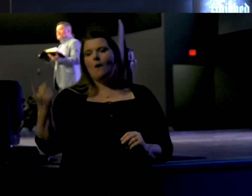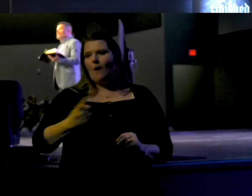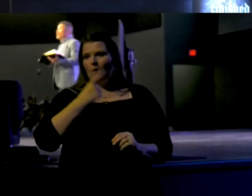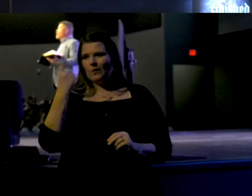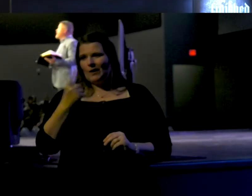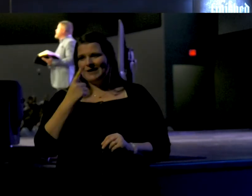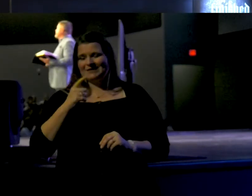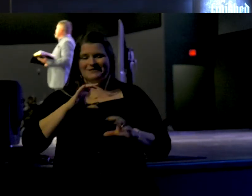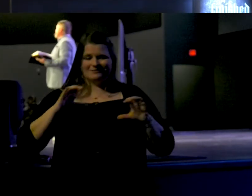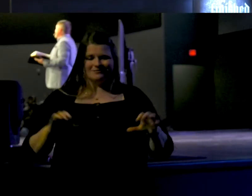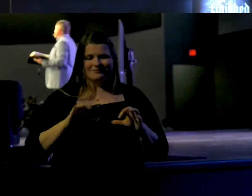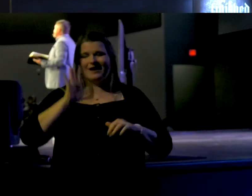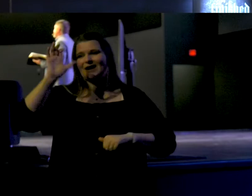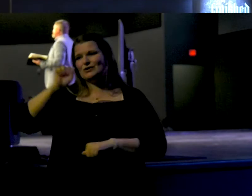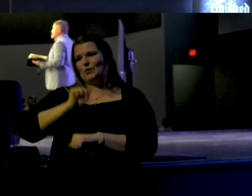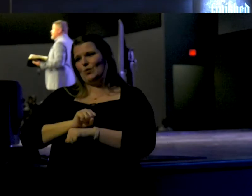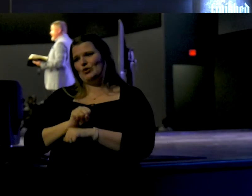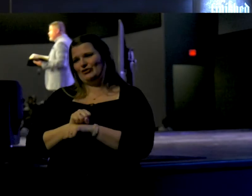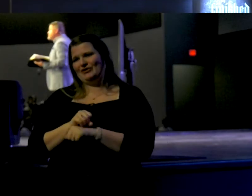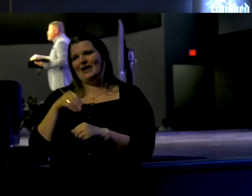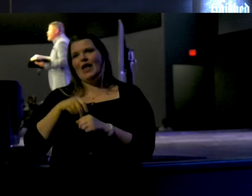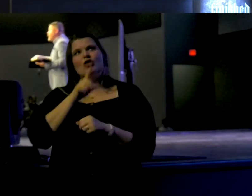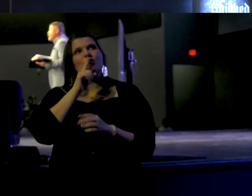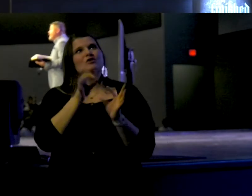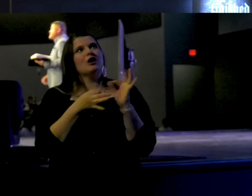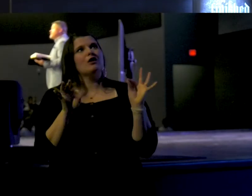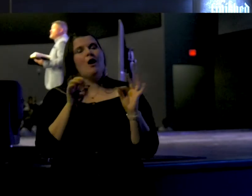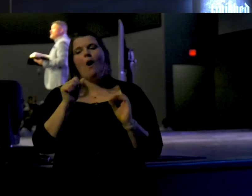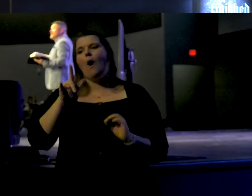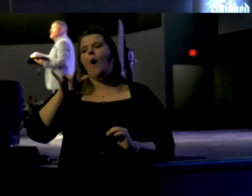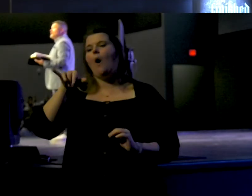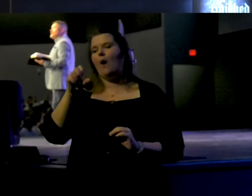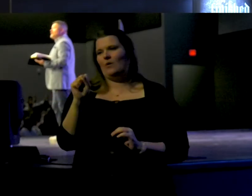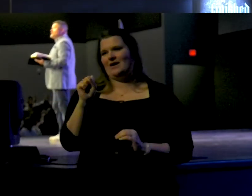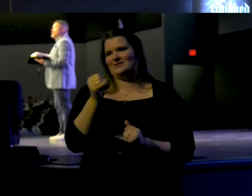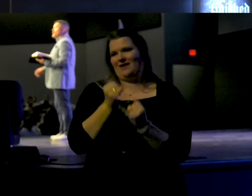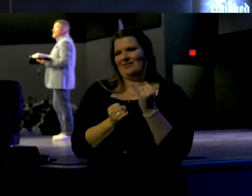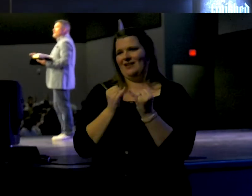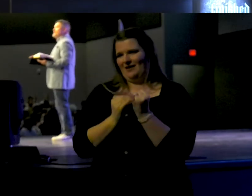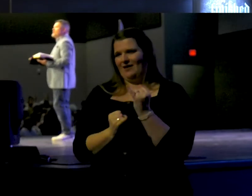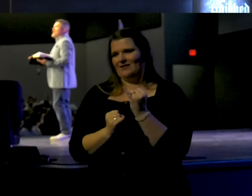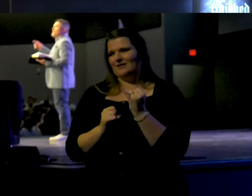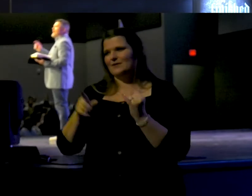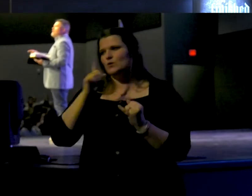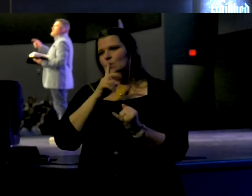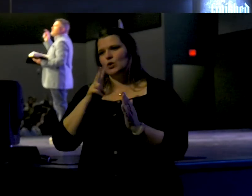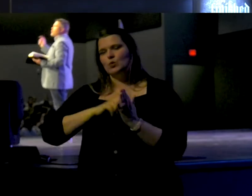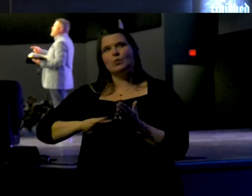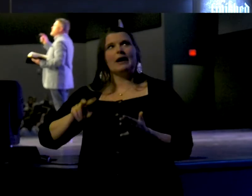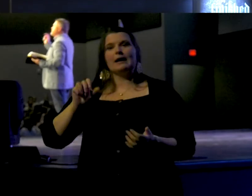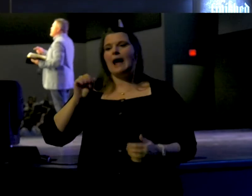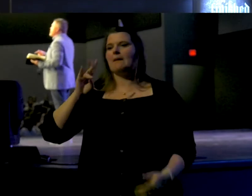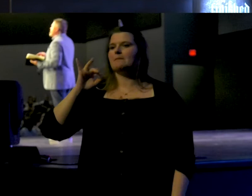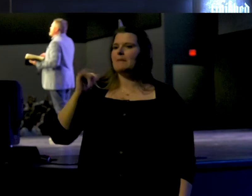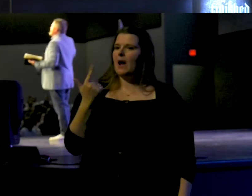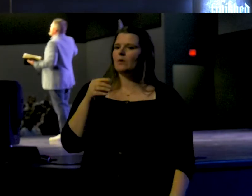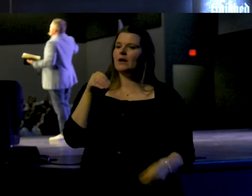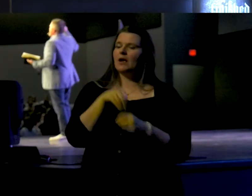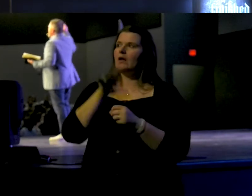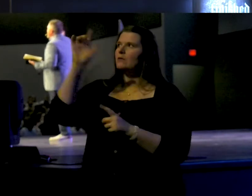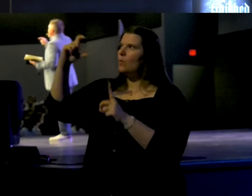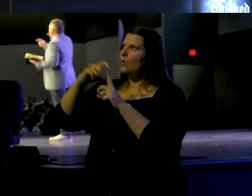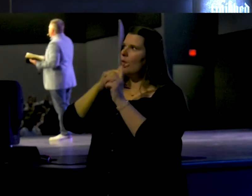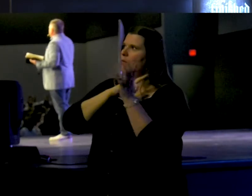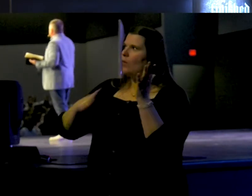abounding in the work of the Lord. In the original language, the word always comes at the end. So, it really reads, abounding in the work of the Lord